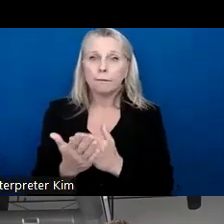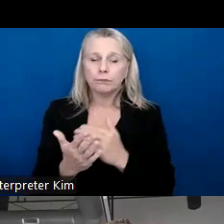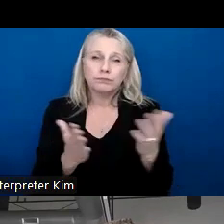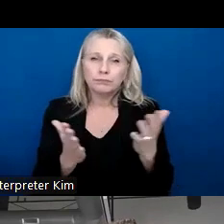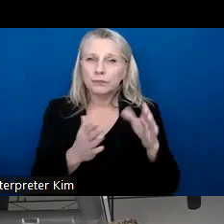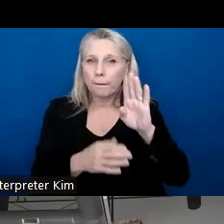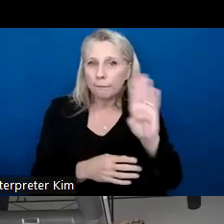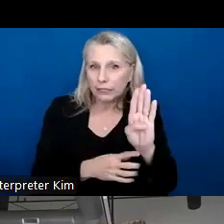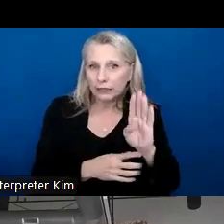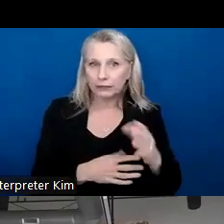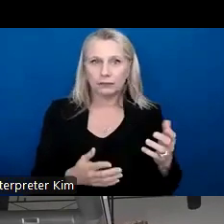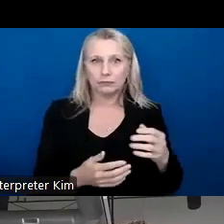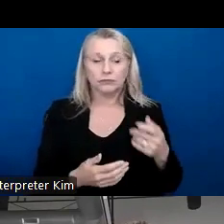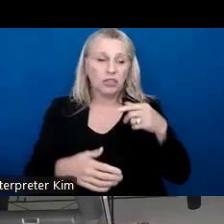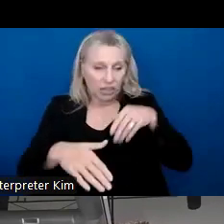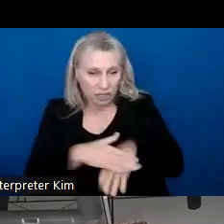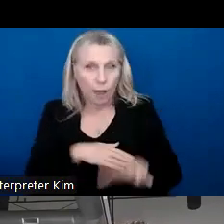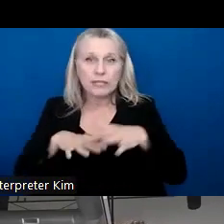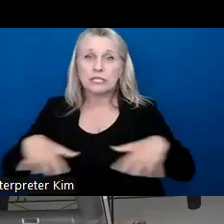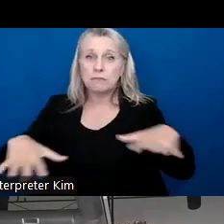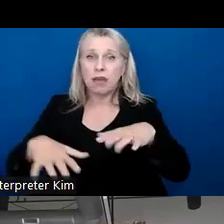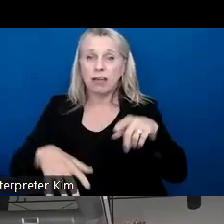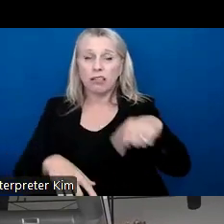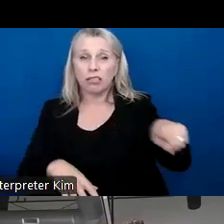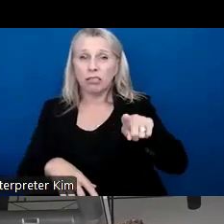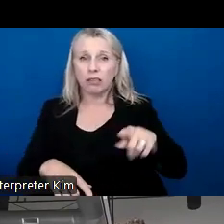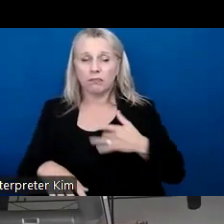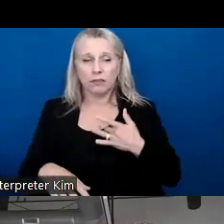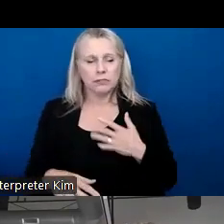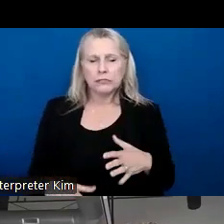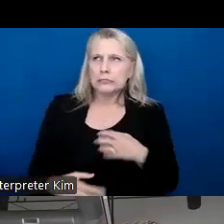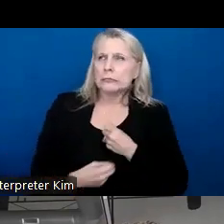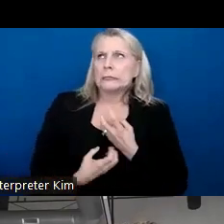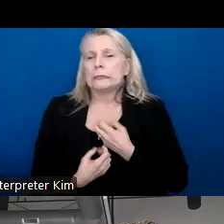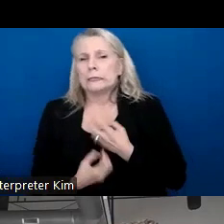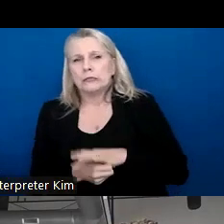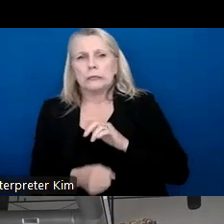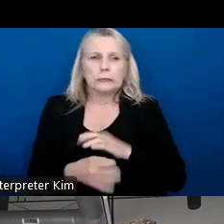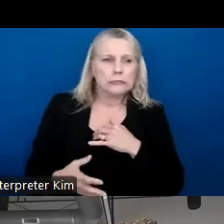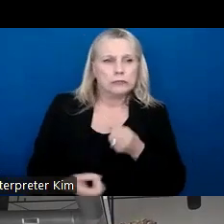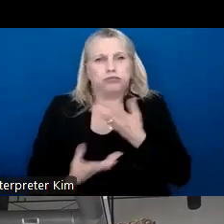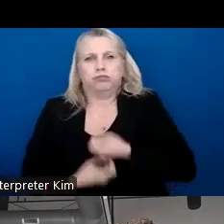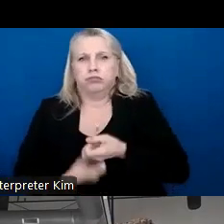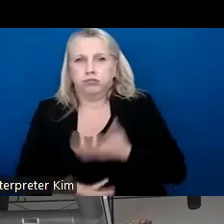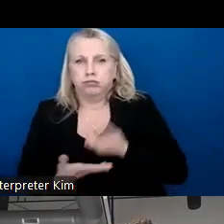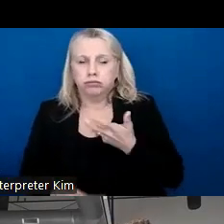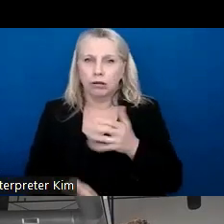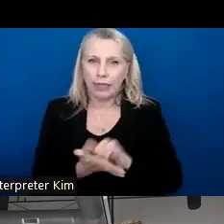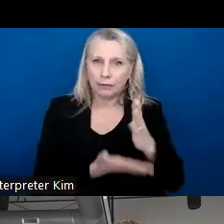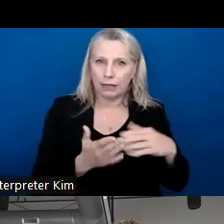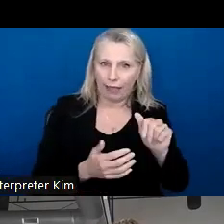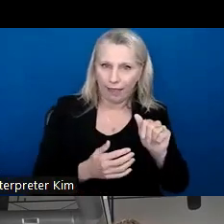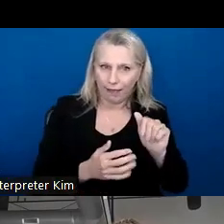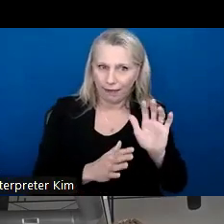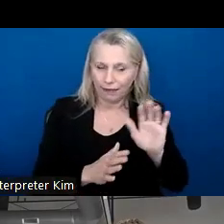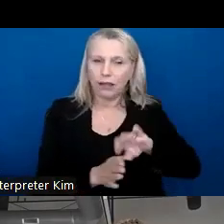into the space and they just need to vent about what their week has been like, that's going to be plan A is to just meet them where they are and then we'll